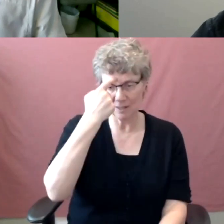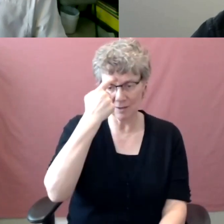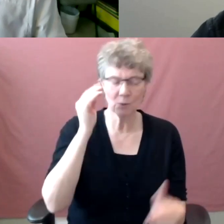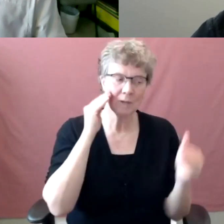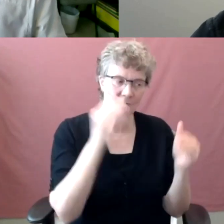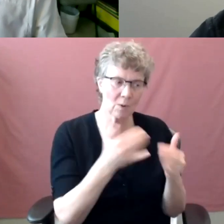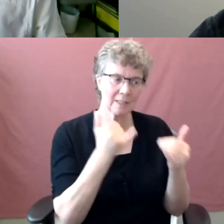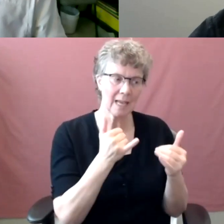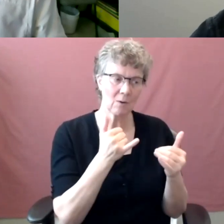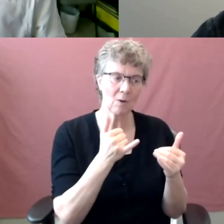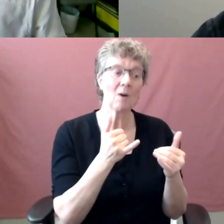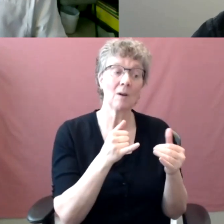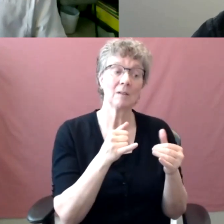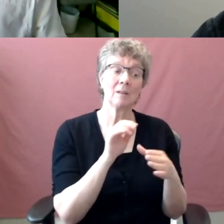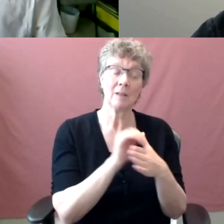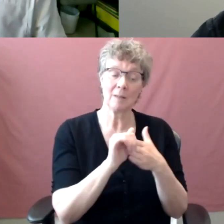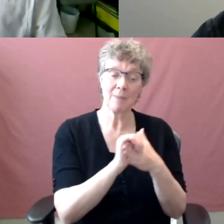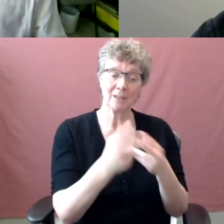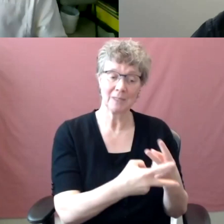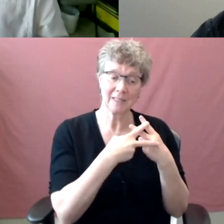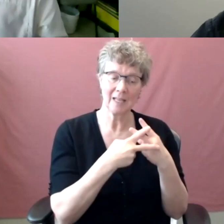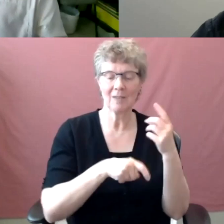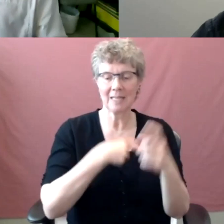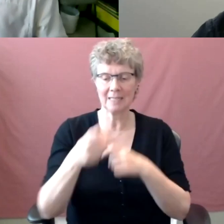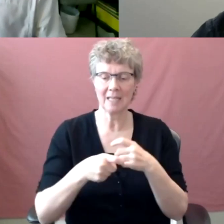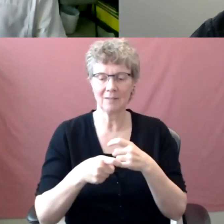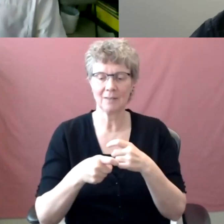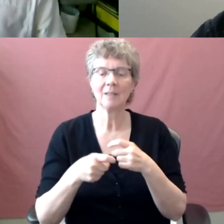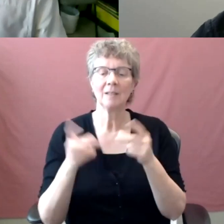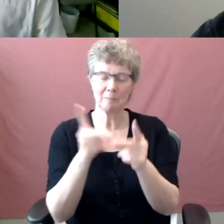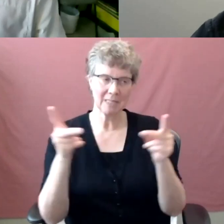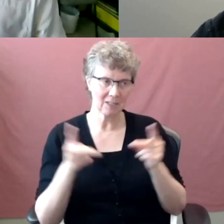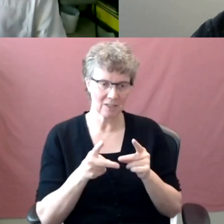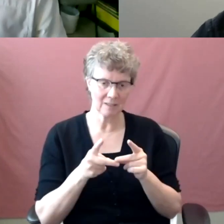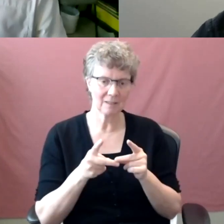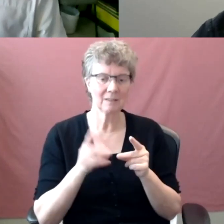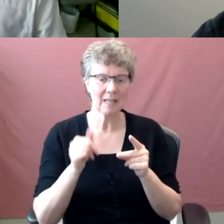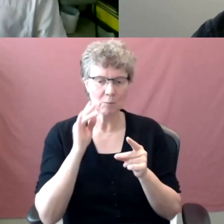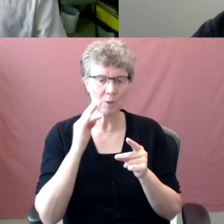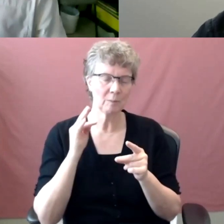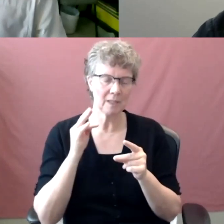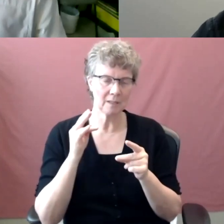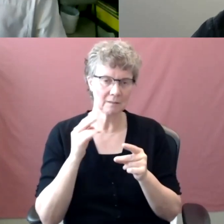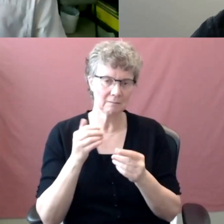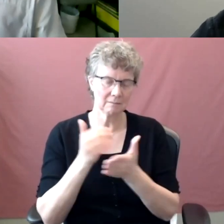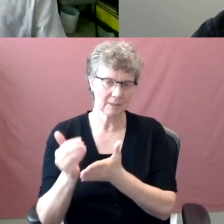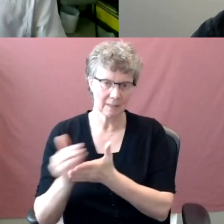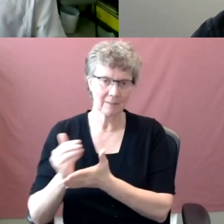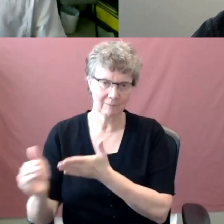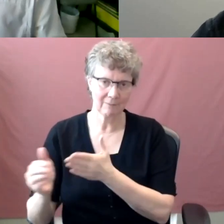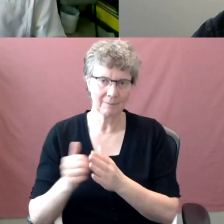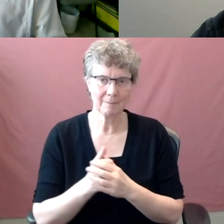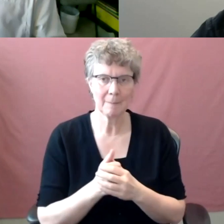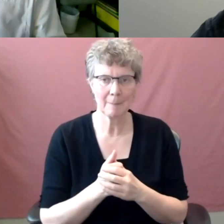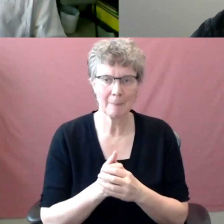is, um, in that context, just for that messaging, we'll focus on the dollars. It doesn't certainly take away the context that we